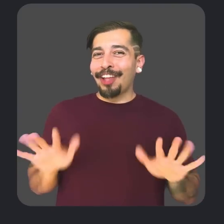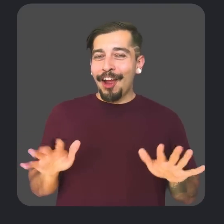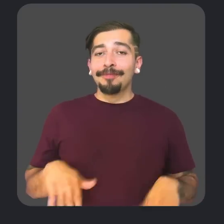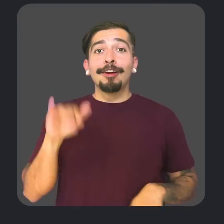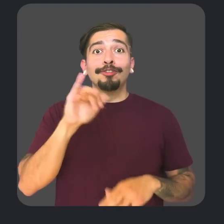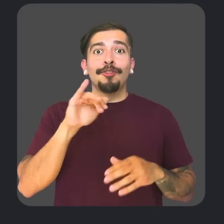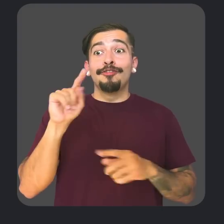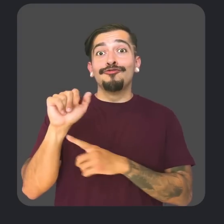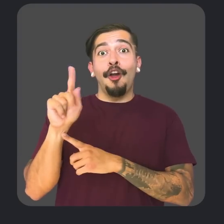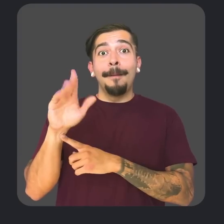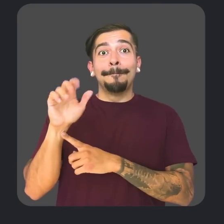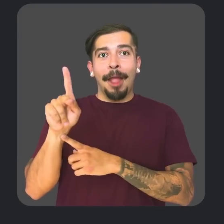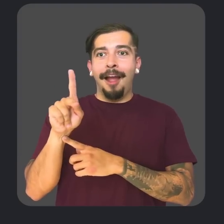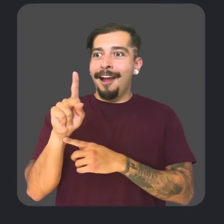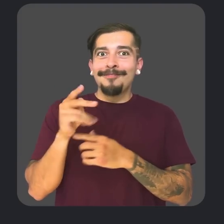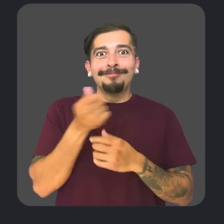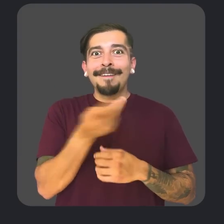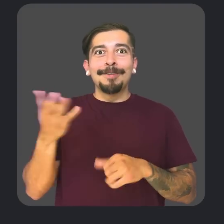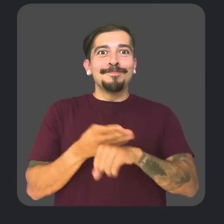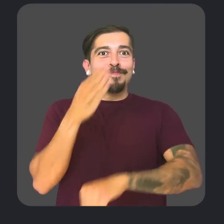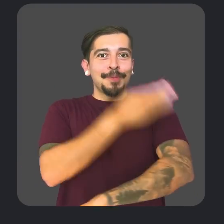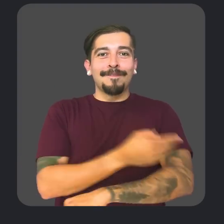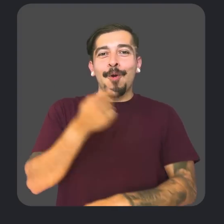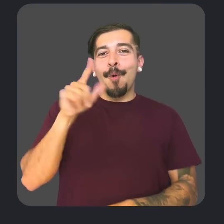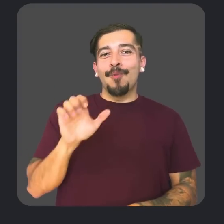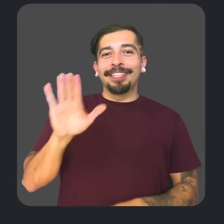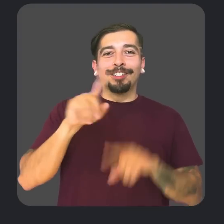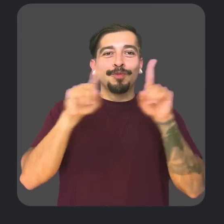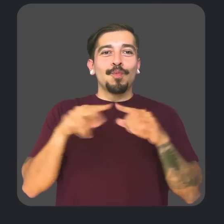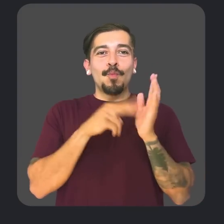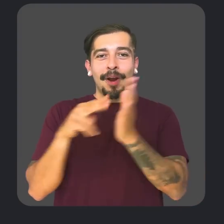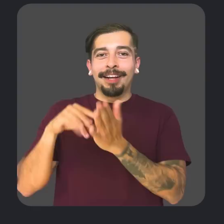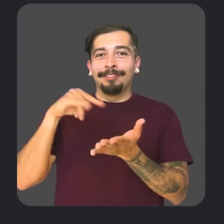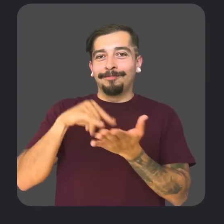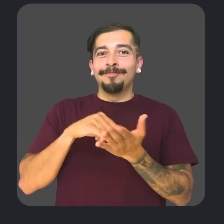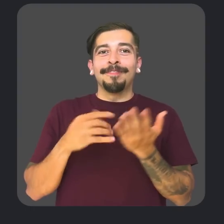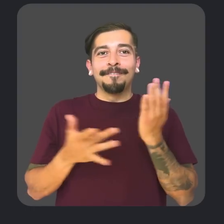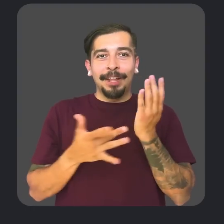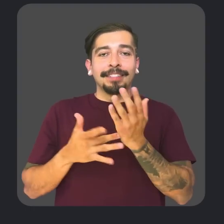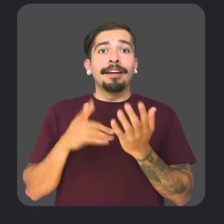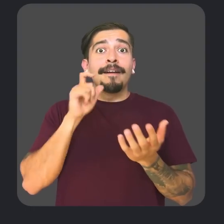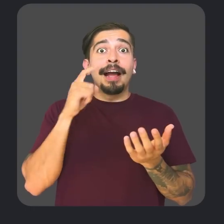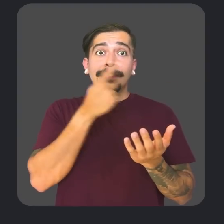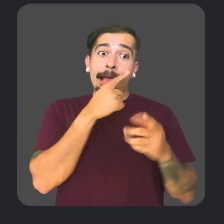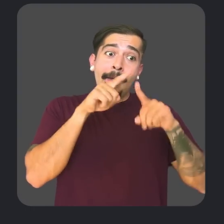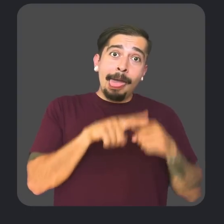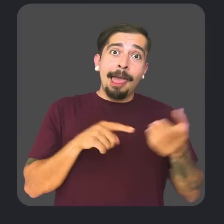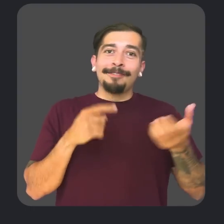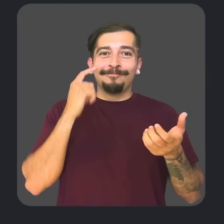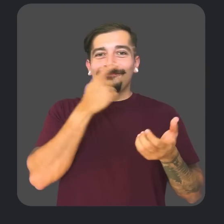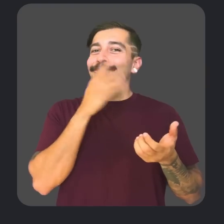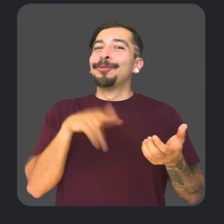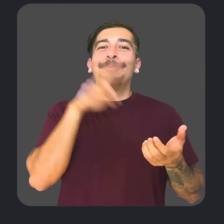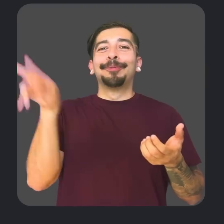We've also introduced several improvements to TalkBack, Google's screen reader included on Android devices, that gives people eyes-free control of their